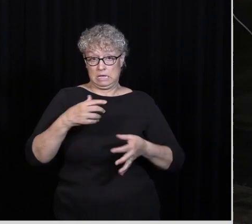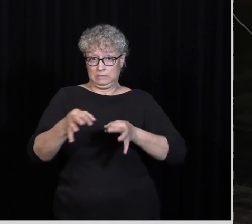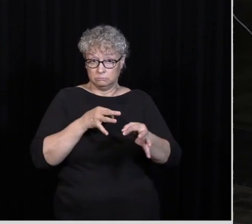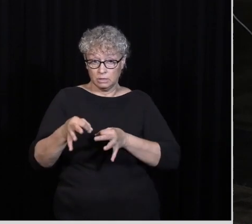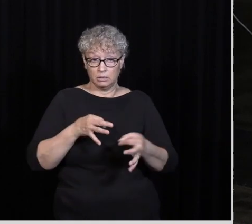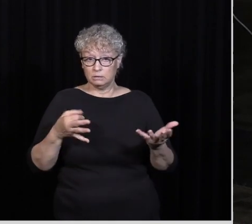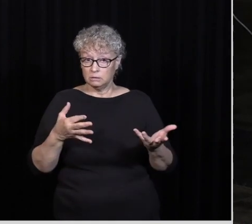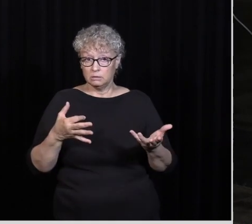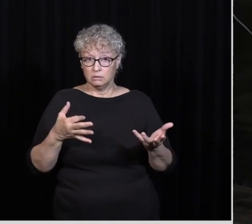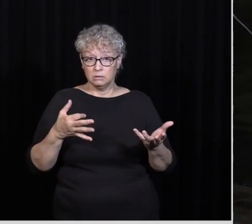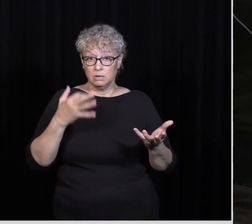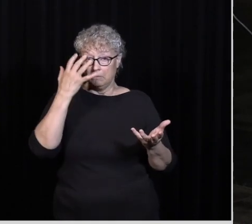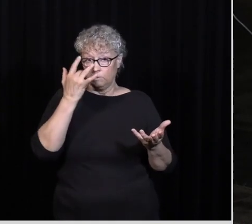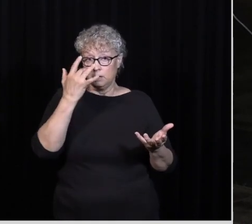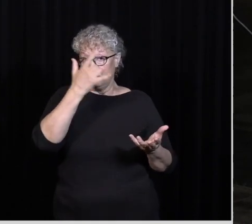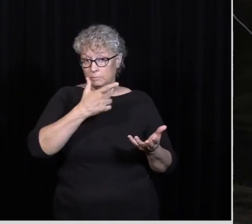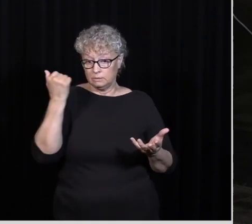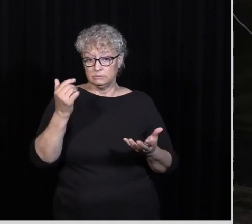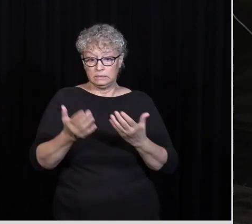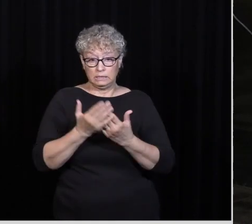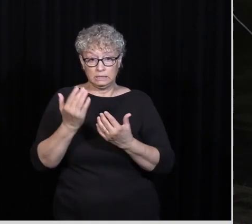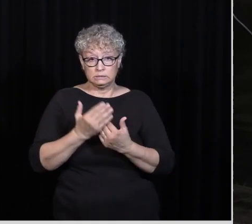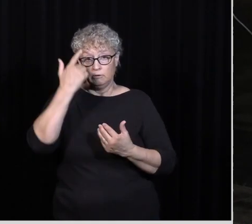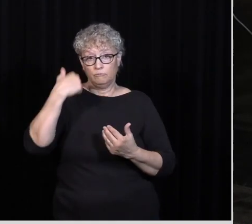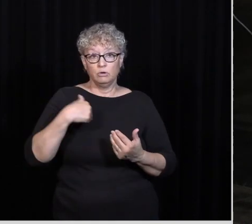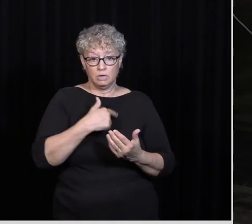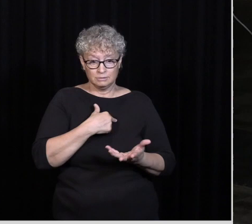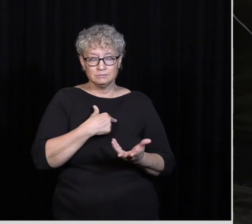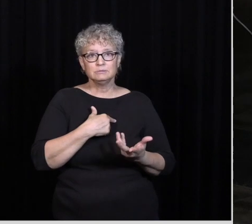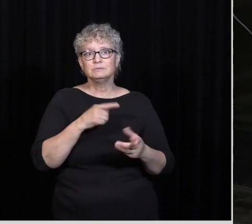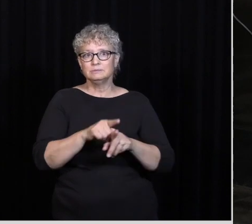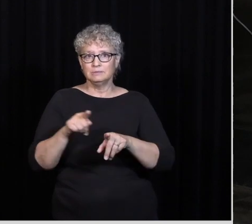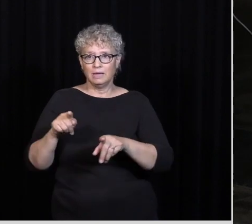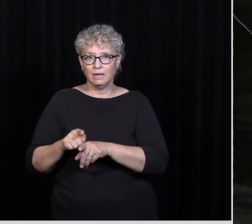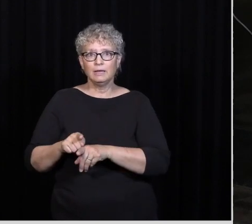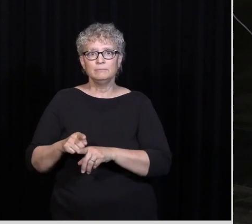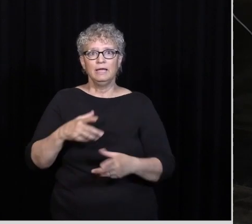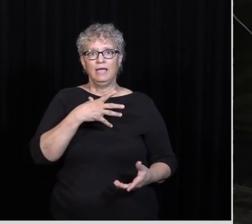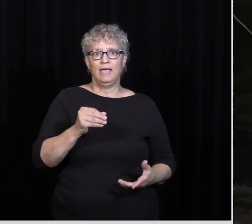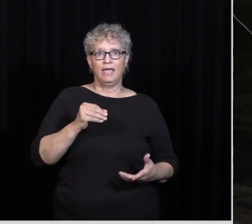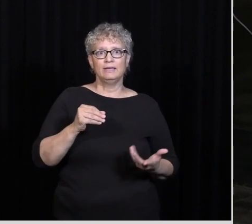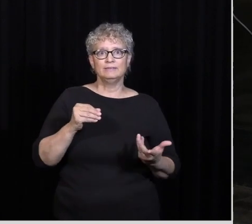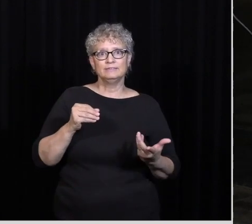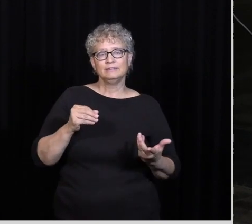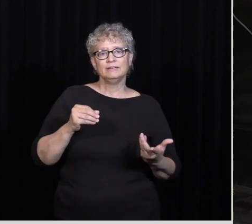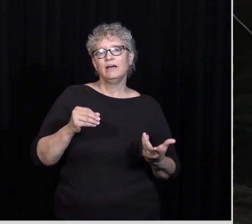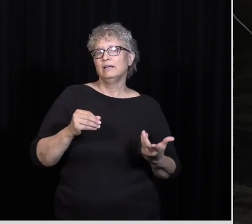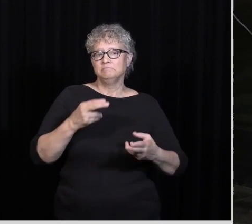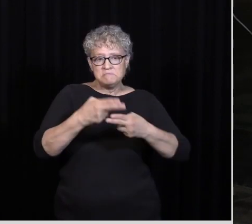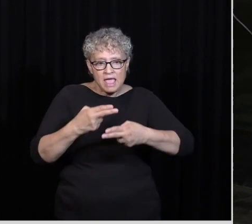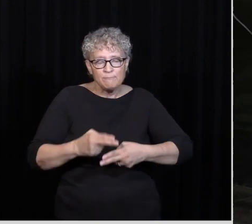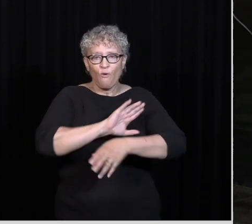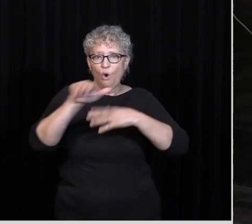Is because It's easy Y'all For us to fall into this It's easy for us To sit there And start to name All